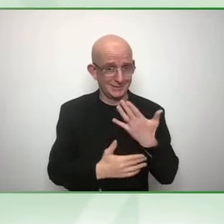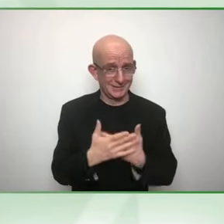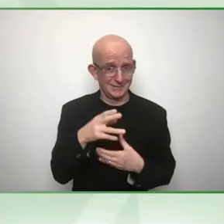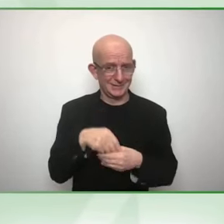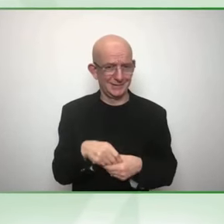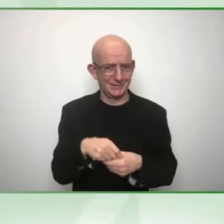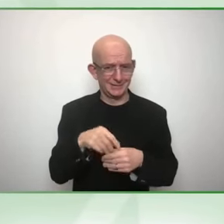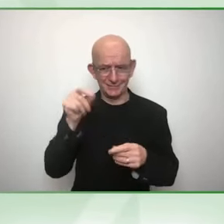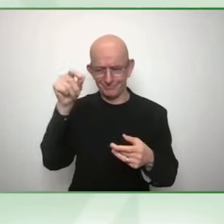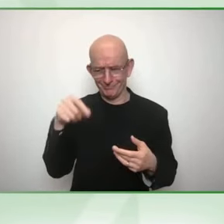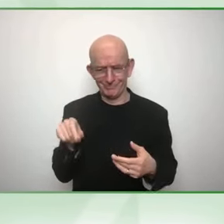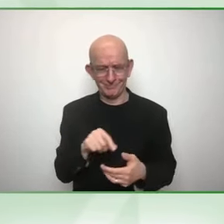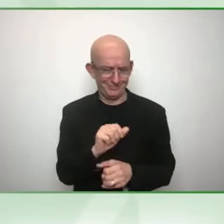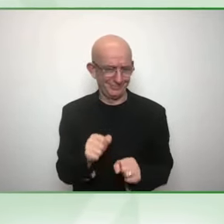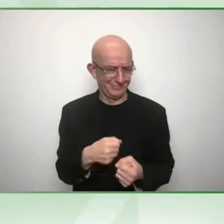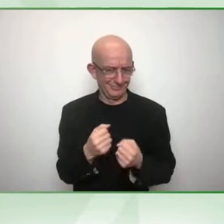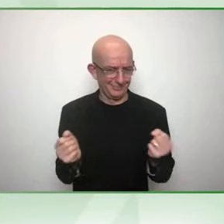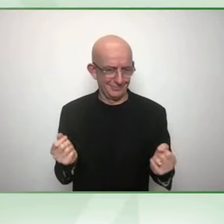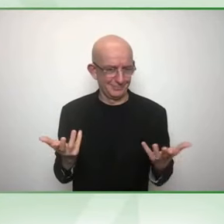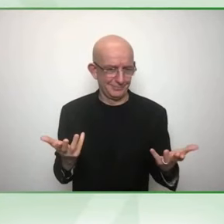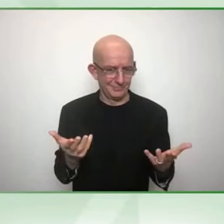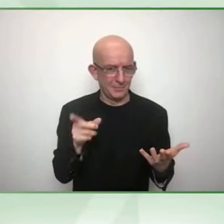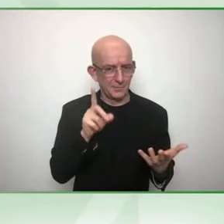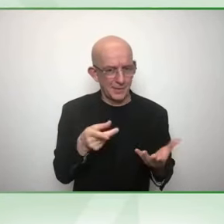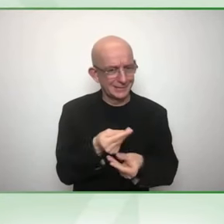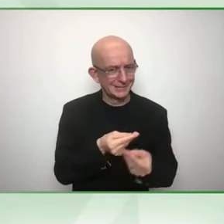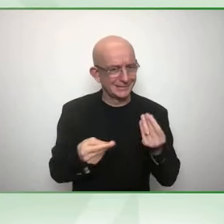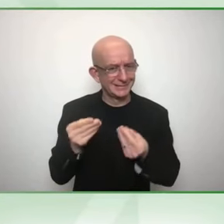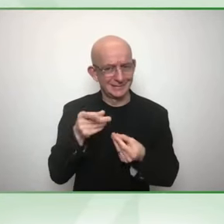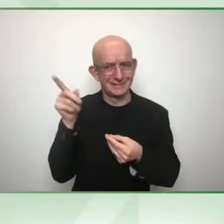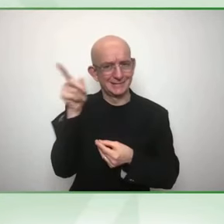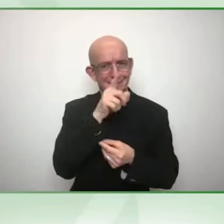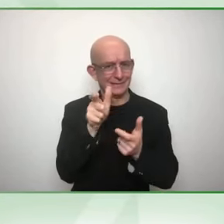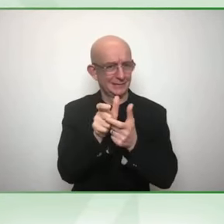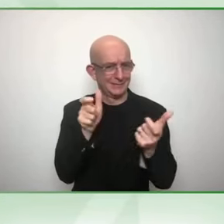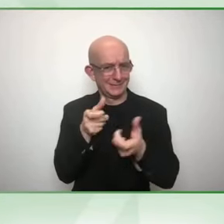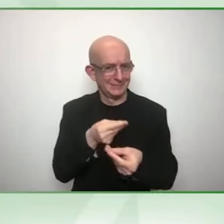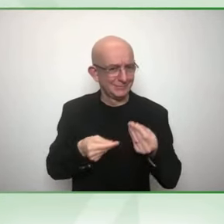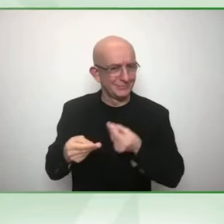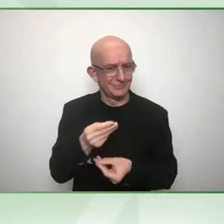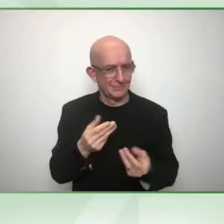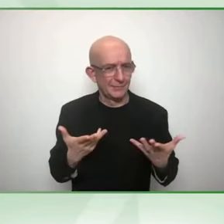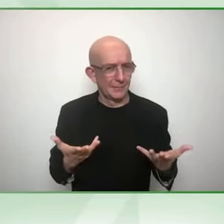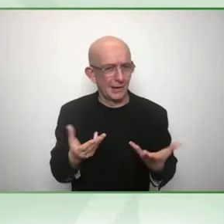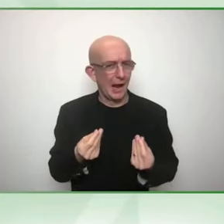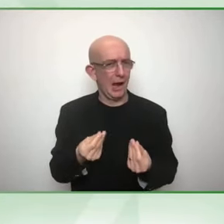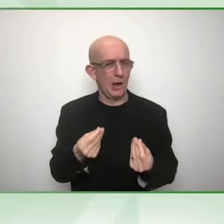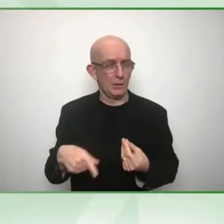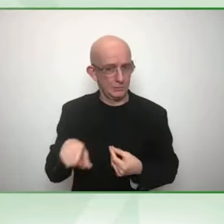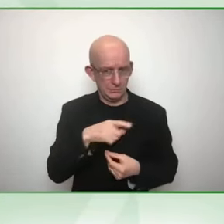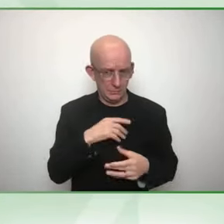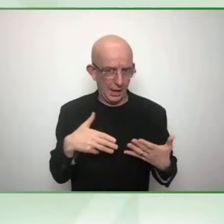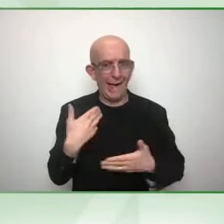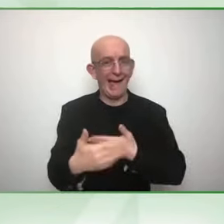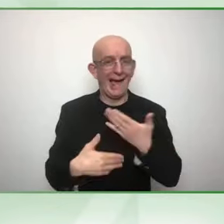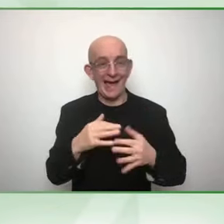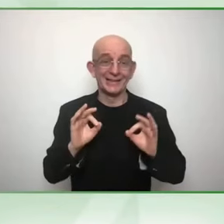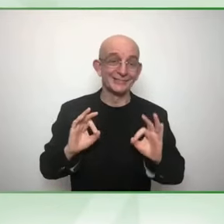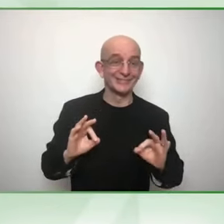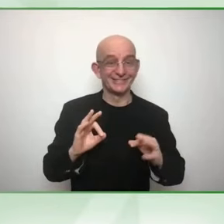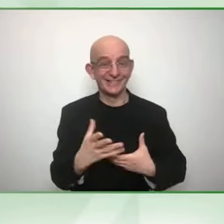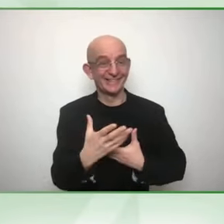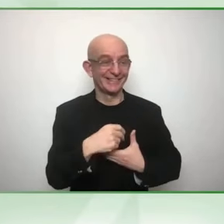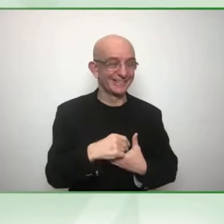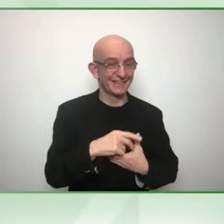without an inclusive business system. And if we look at the UN Global Compact, which